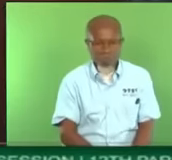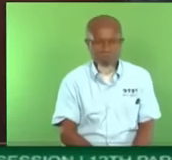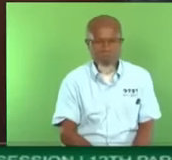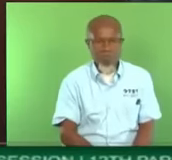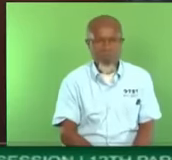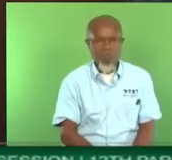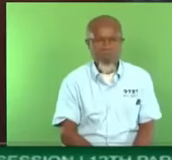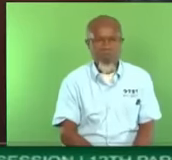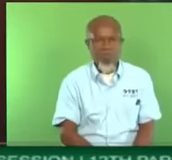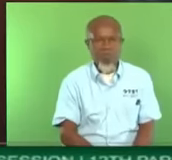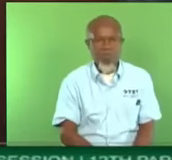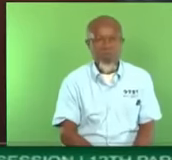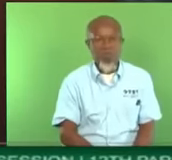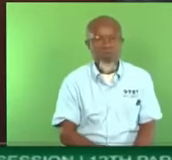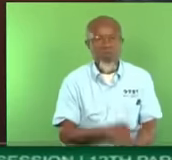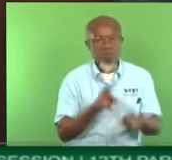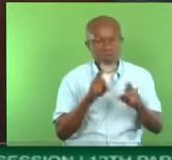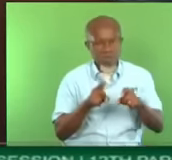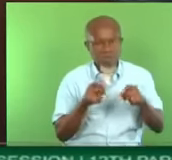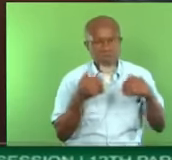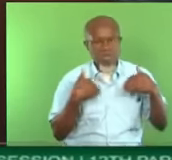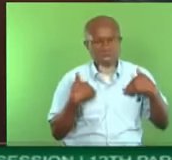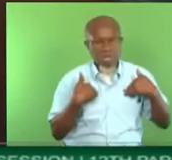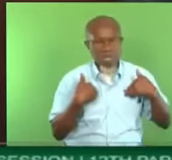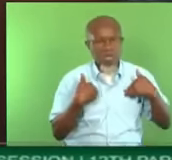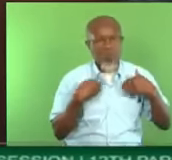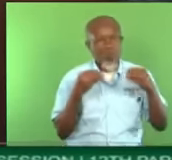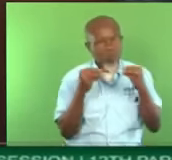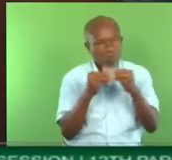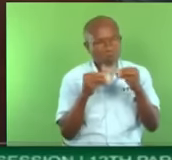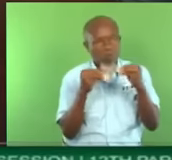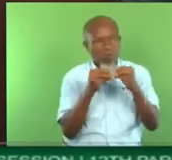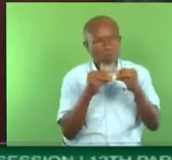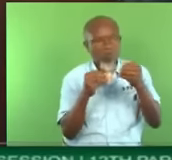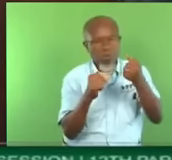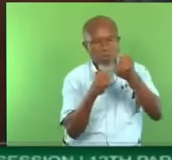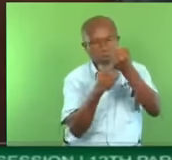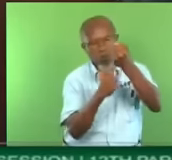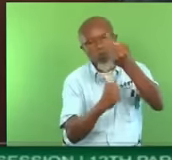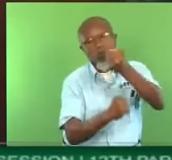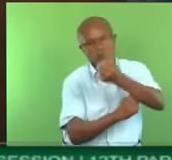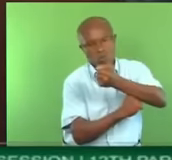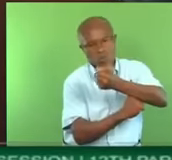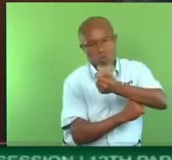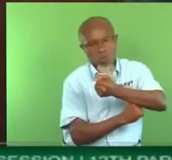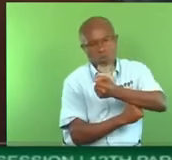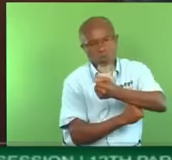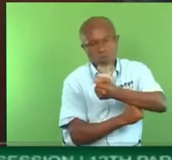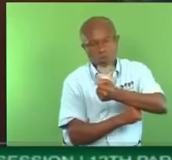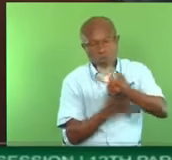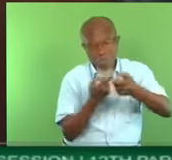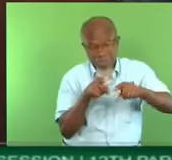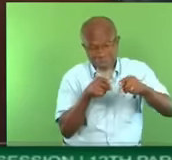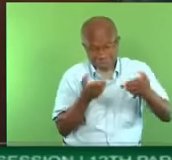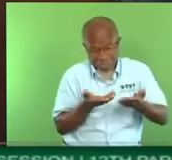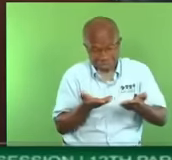the substructure. Mr. Deputy Speaker, without reading details and technical details, you know what is happening here?